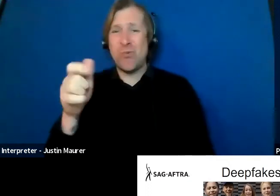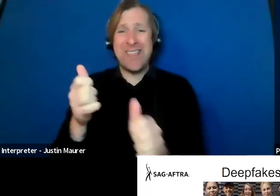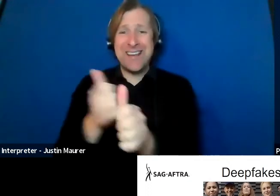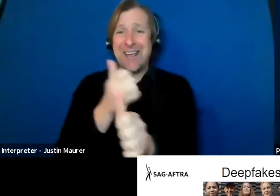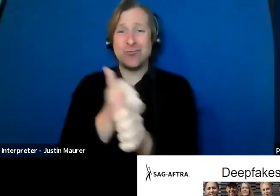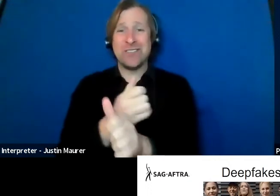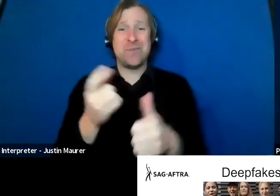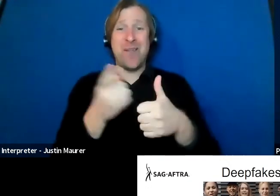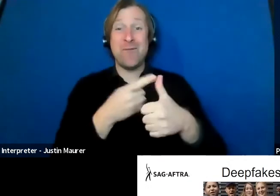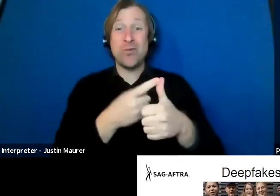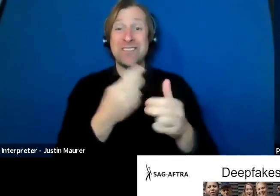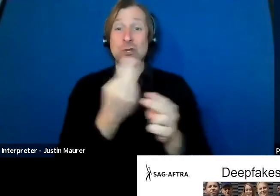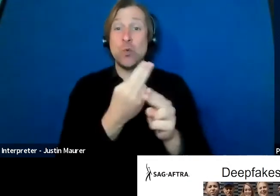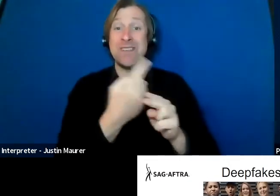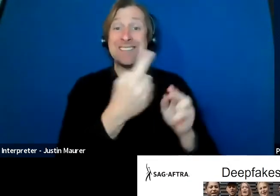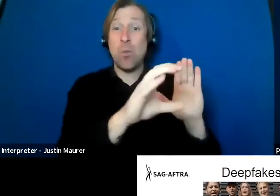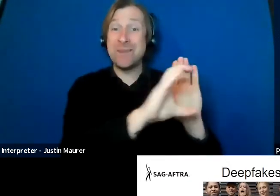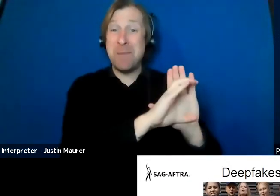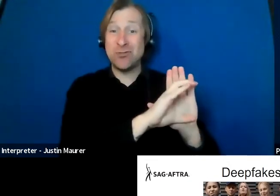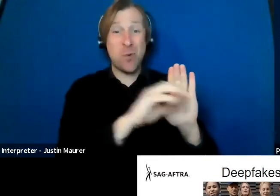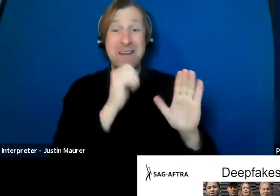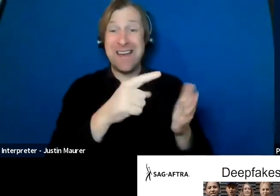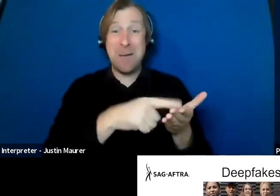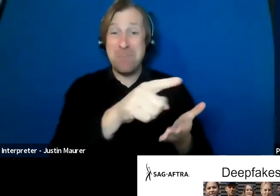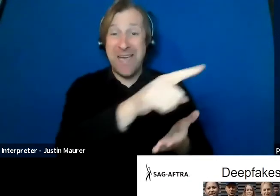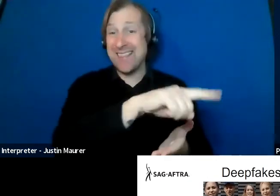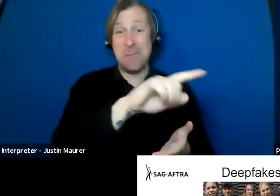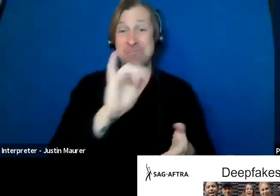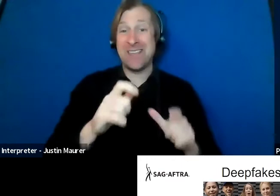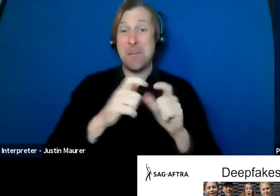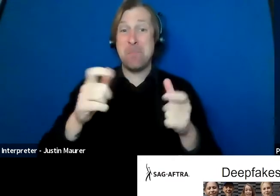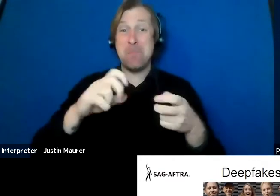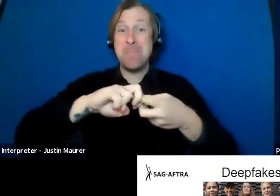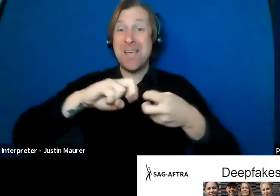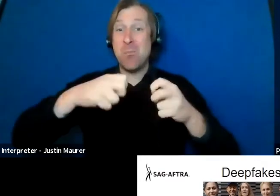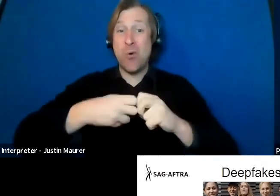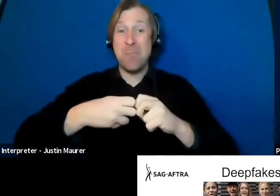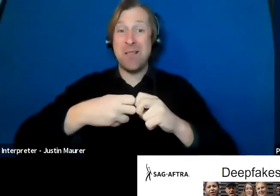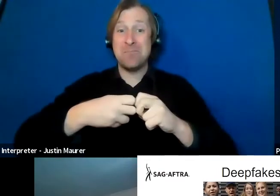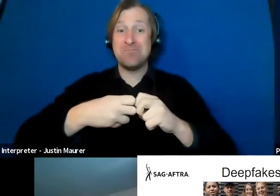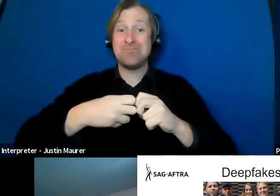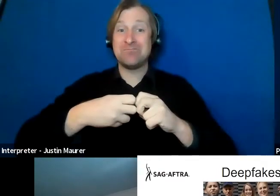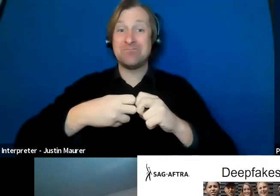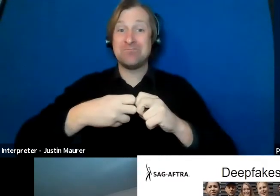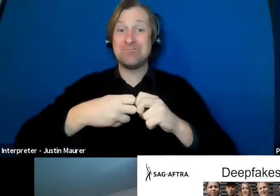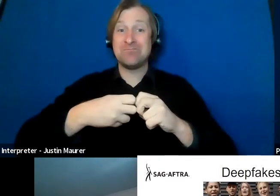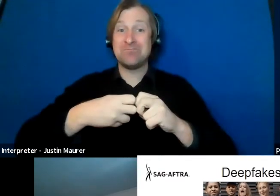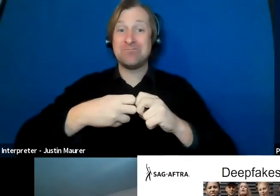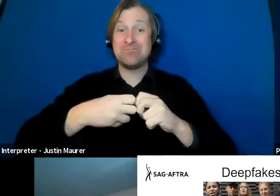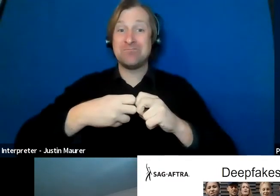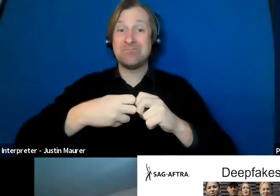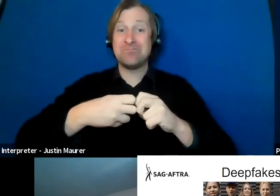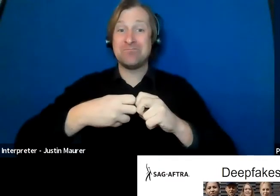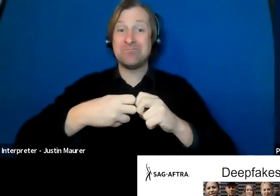without their permission or without compensation, which is problematic, hugely problematic on its own. But when you add into it, the